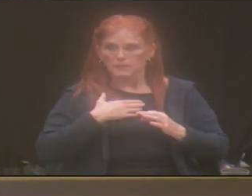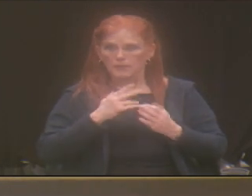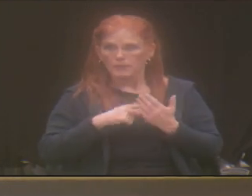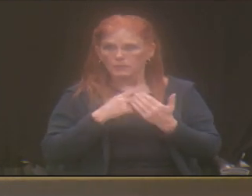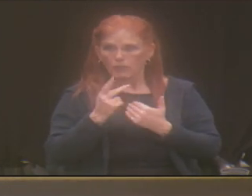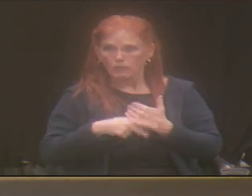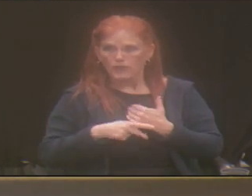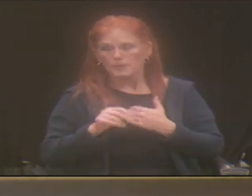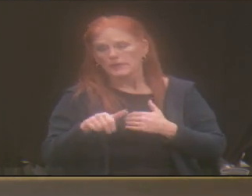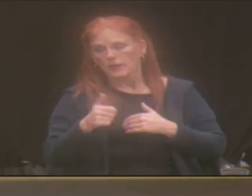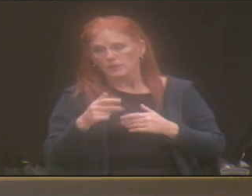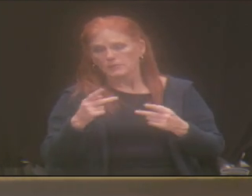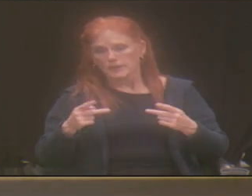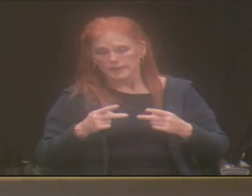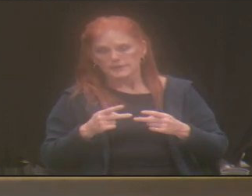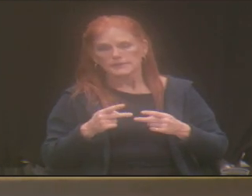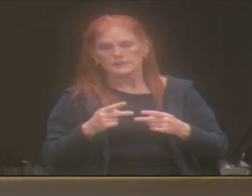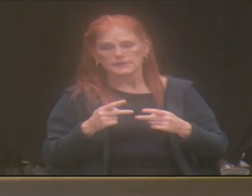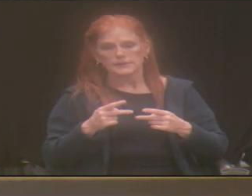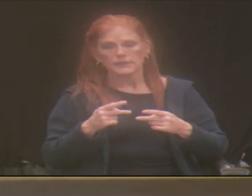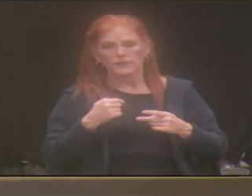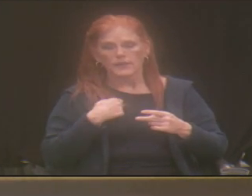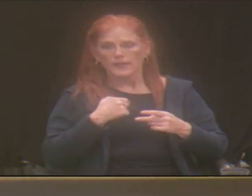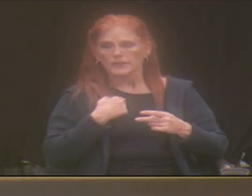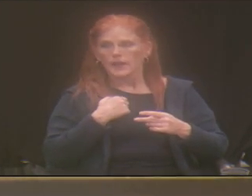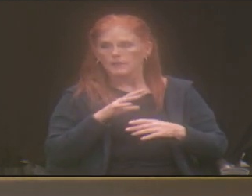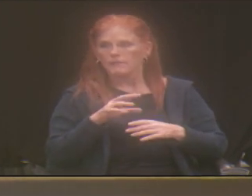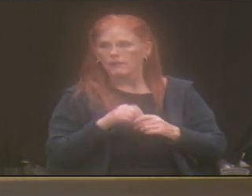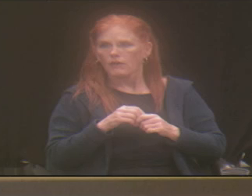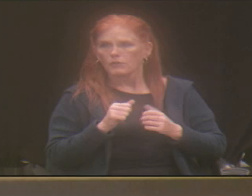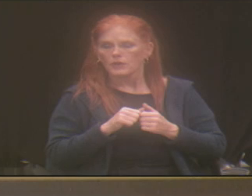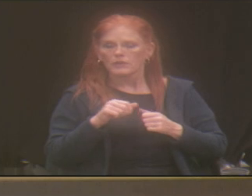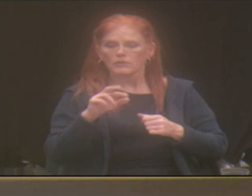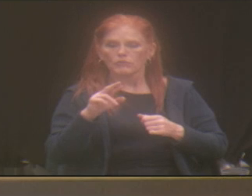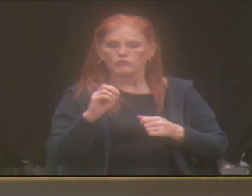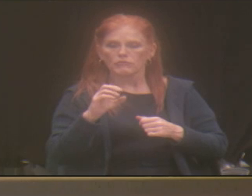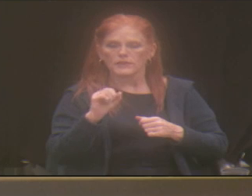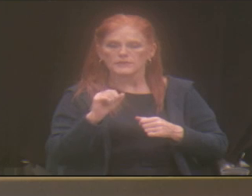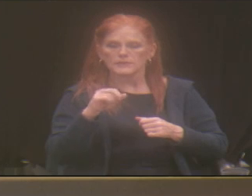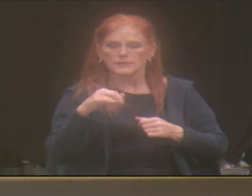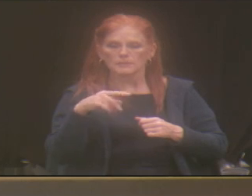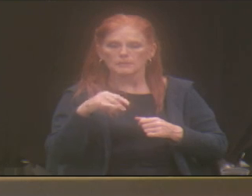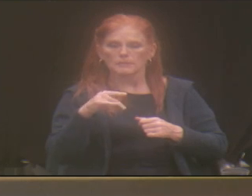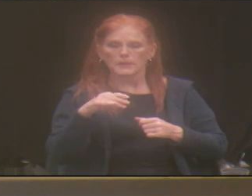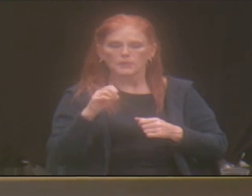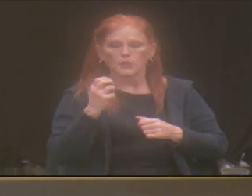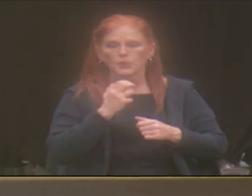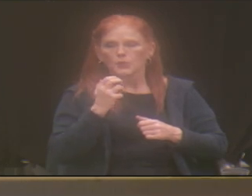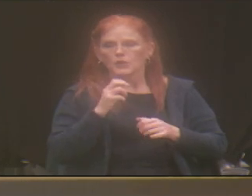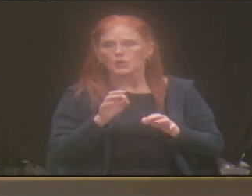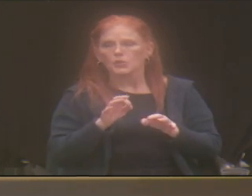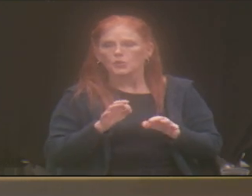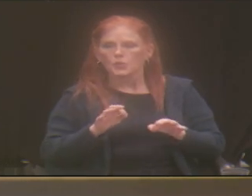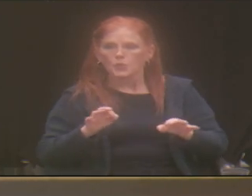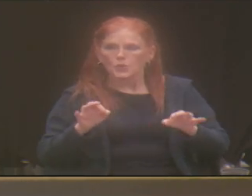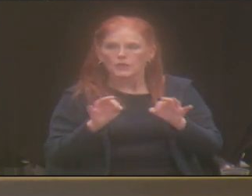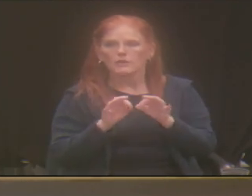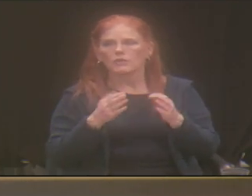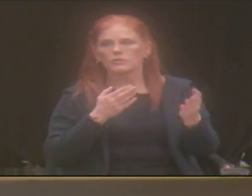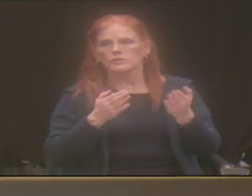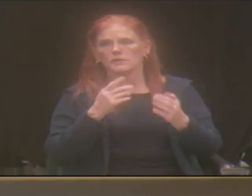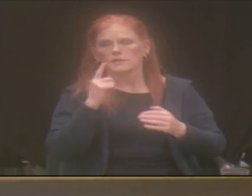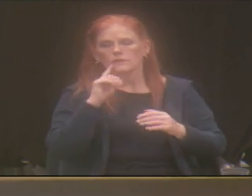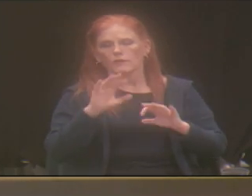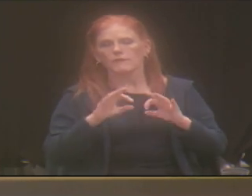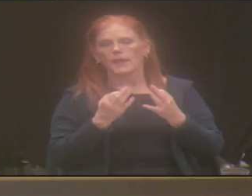other places that I am active in, respite is, I think, a critical service for families.